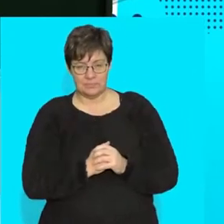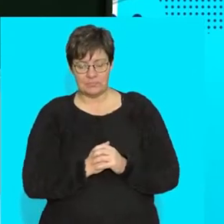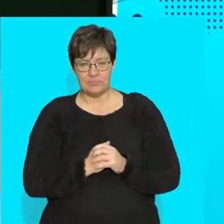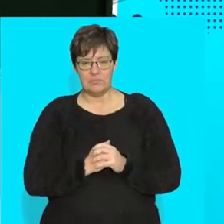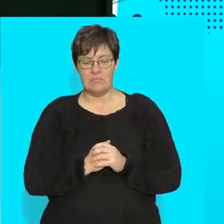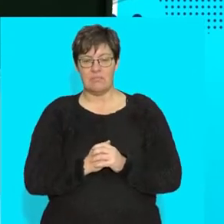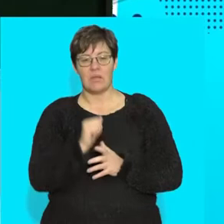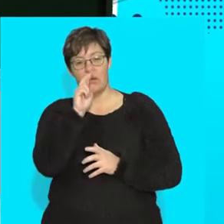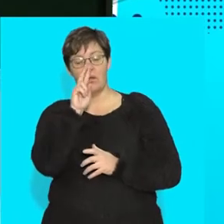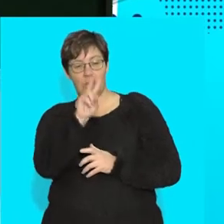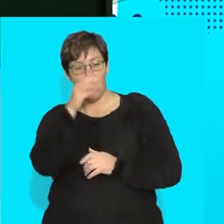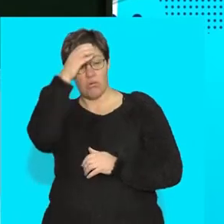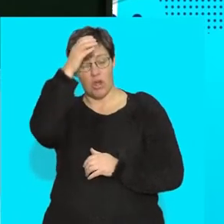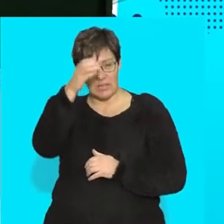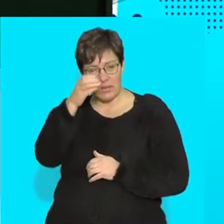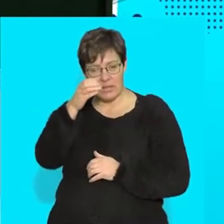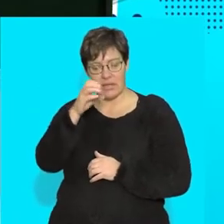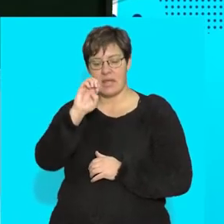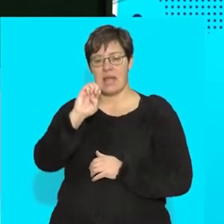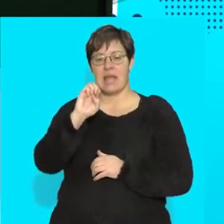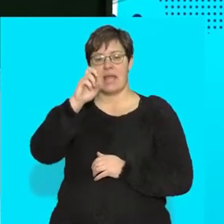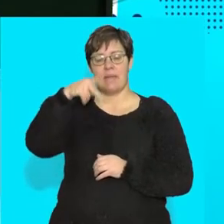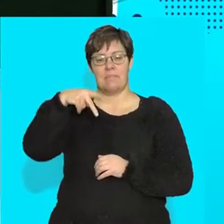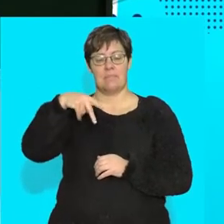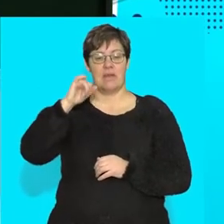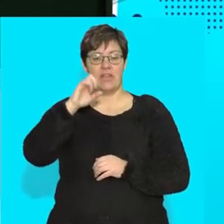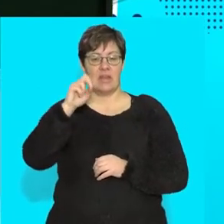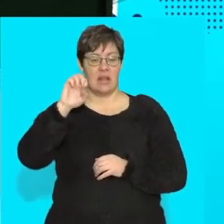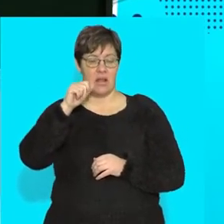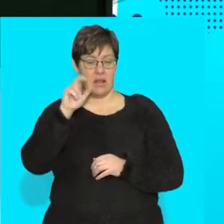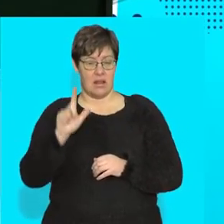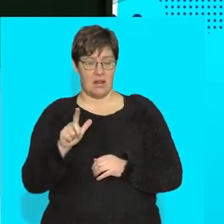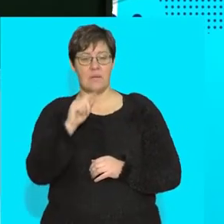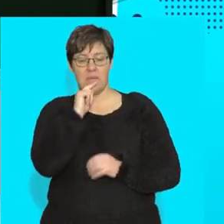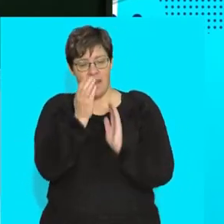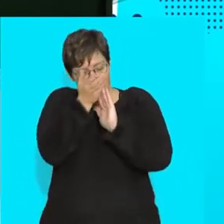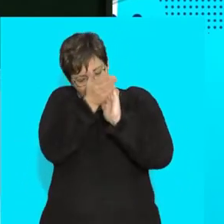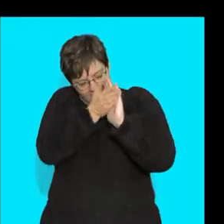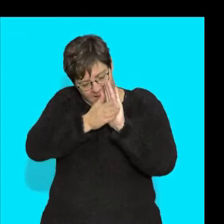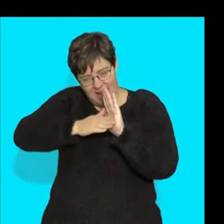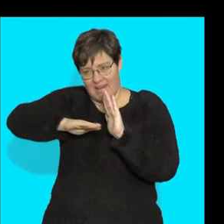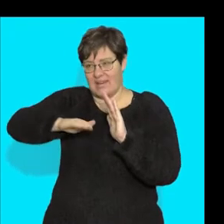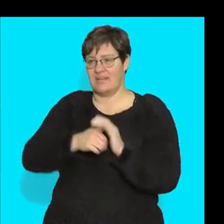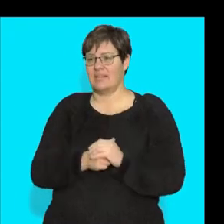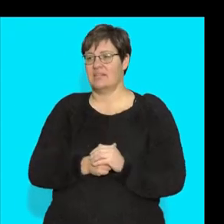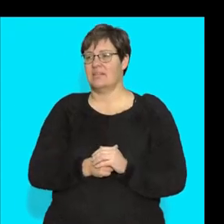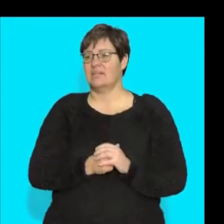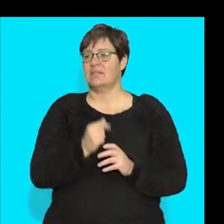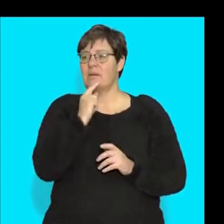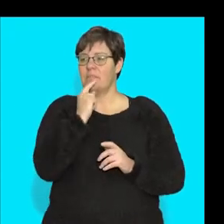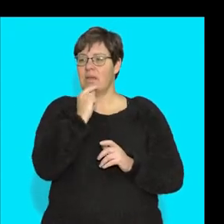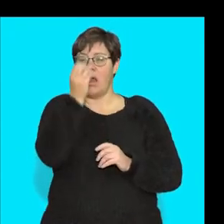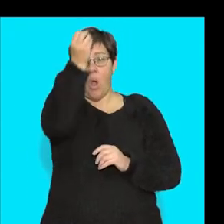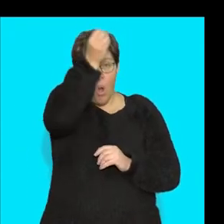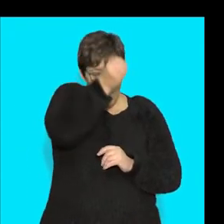all right? So when we look at the concept of epithelial tissue, they line. As I said to you, here, this is a